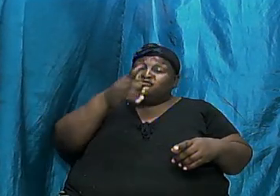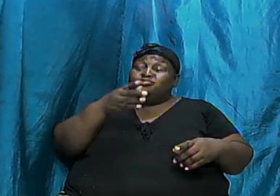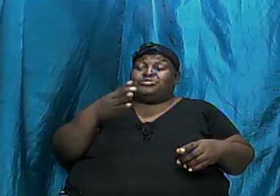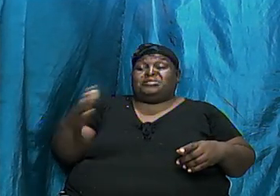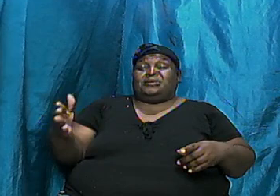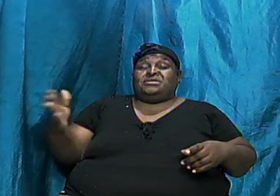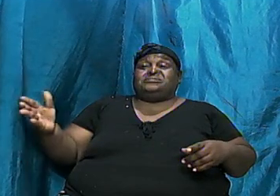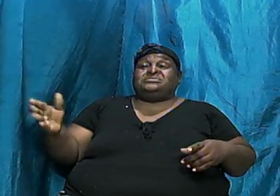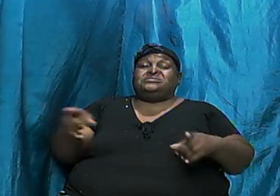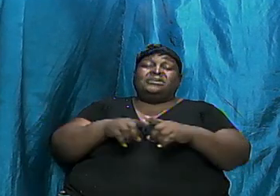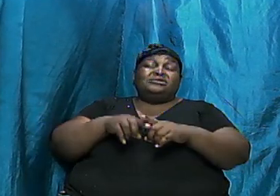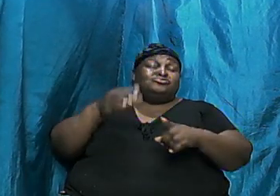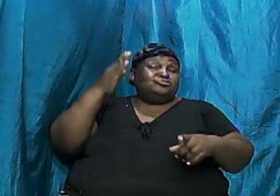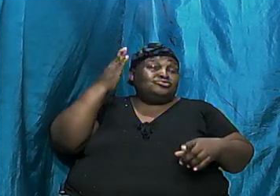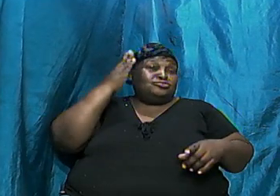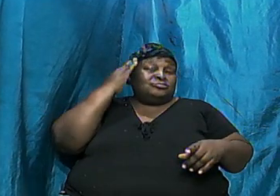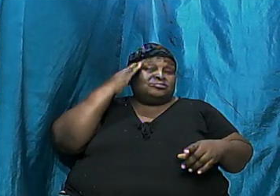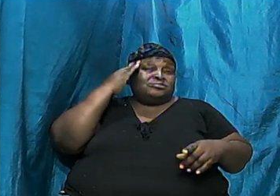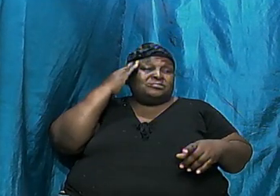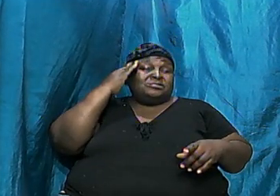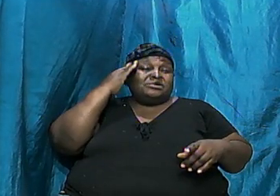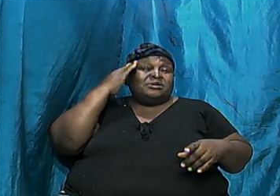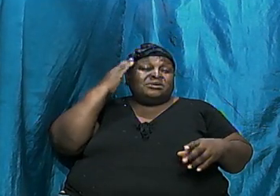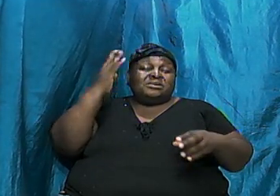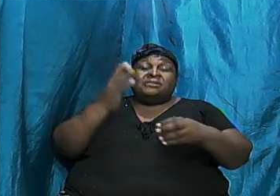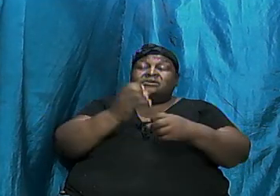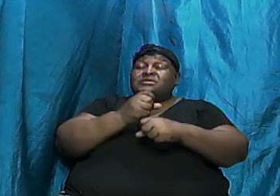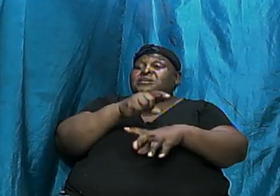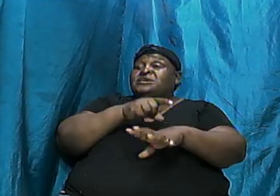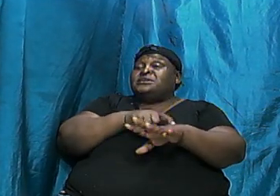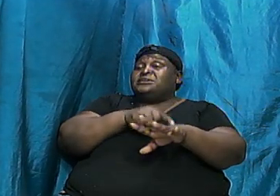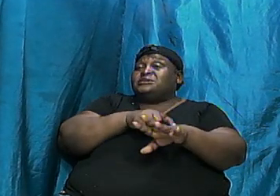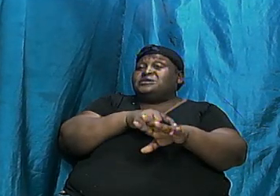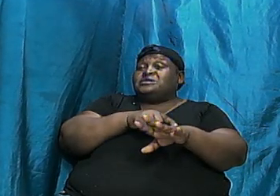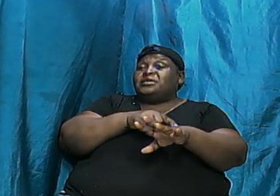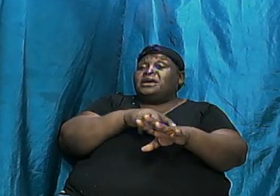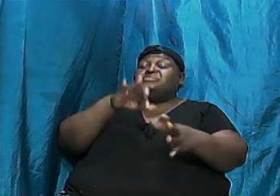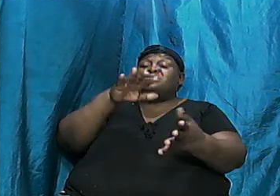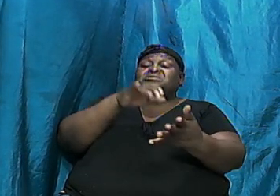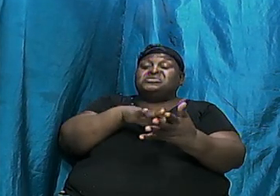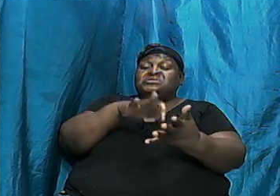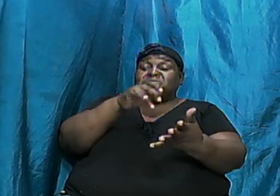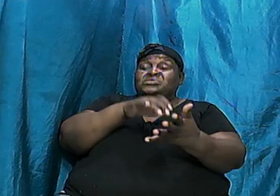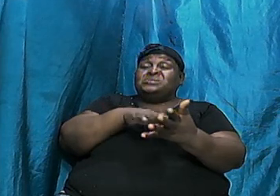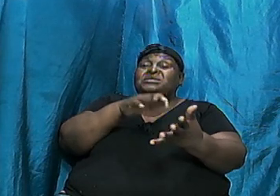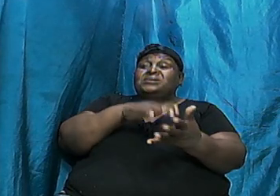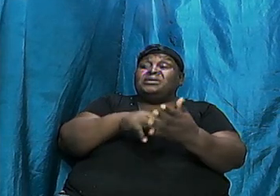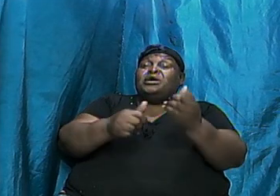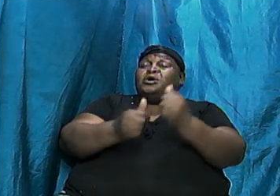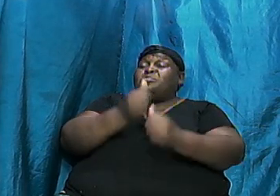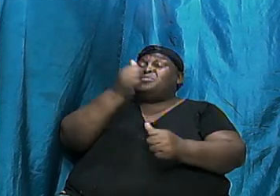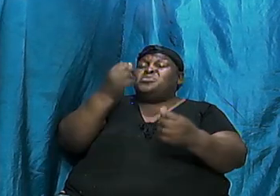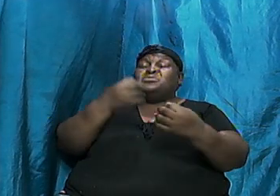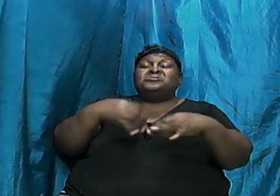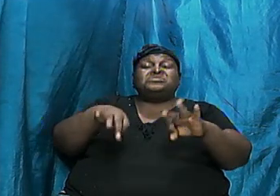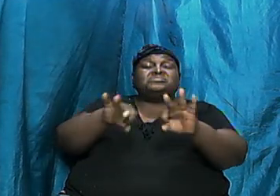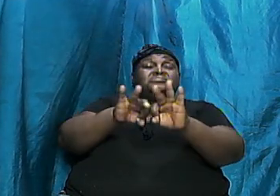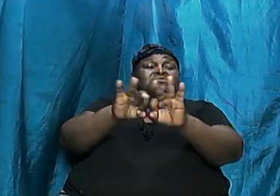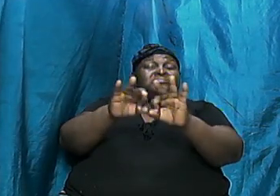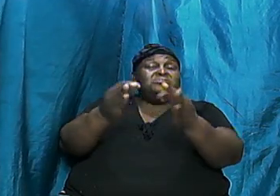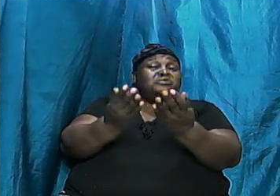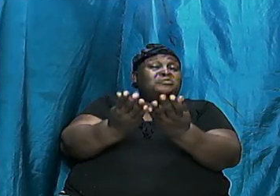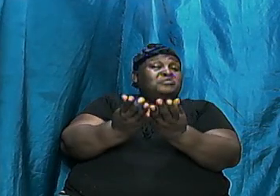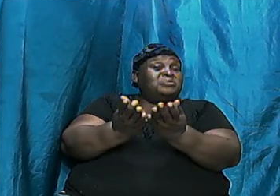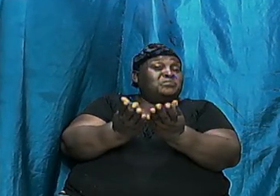are happy that we have taken the time to go through this most important of books